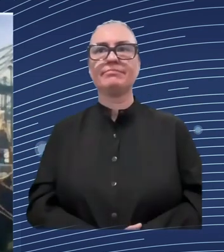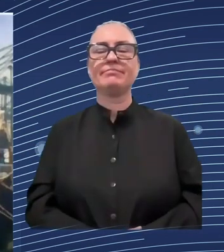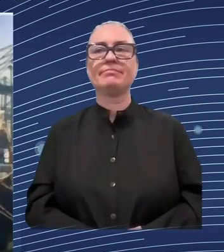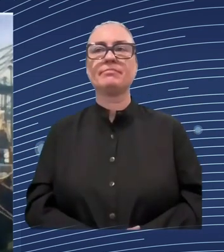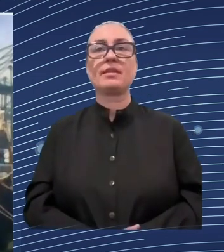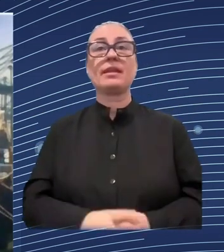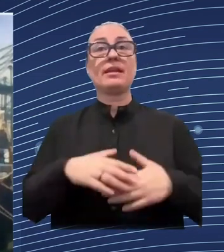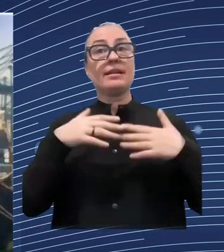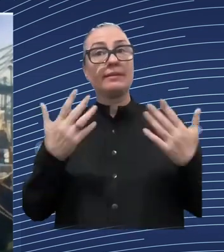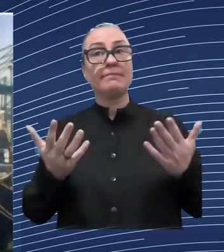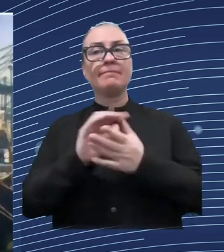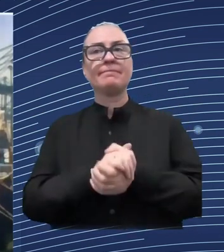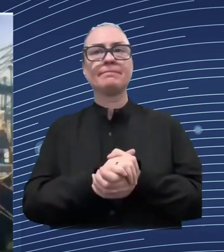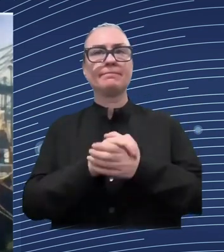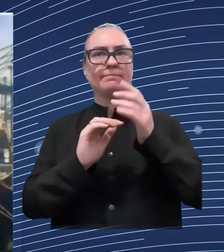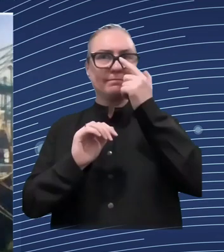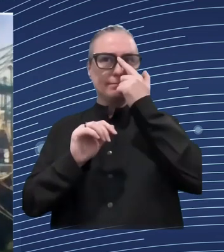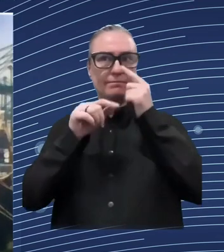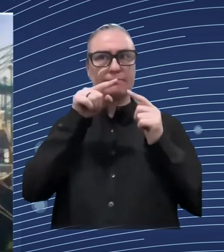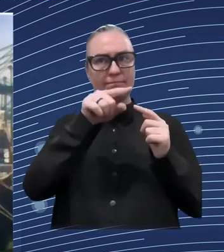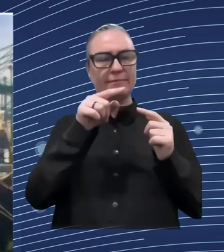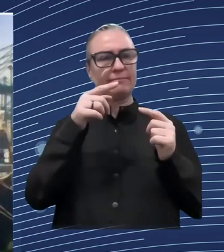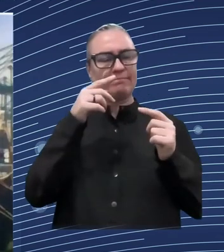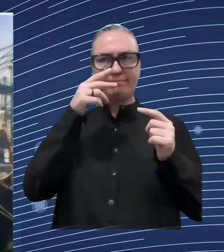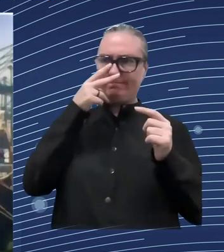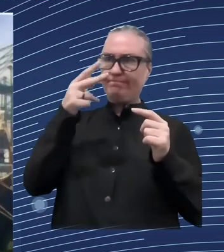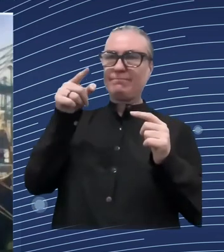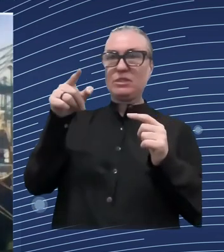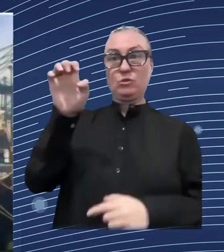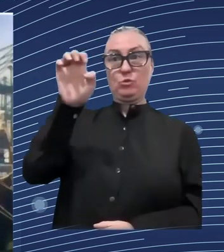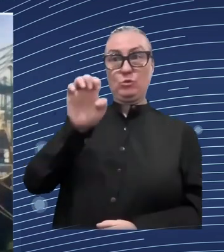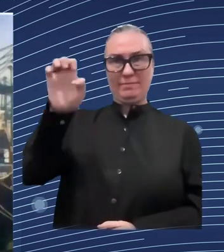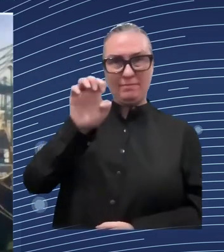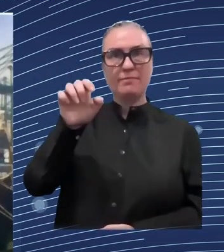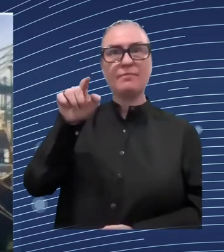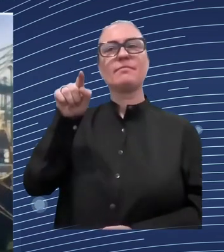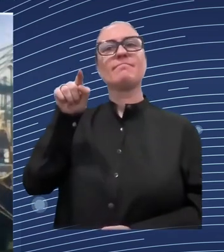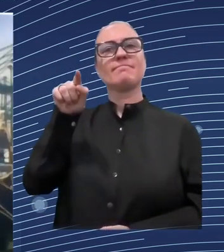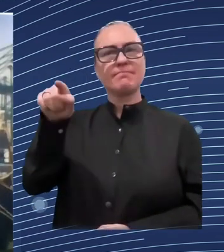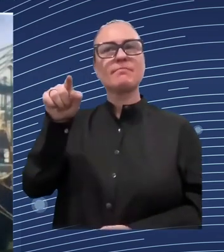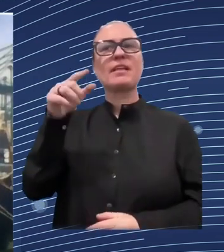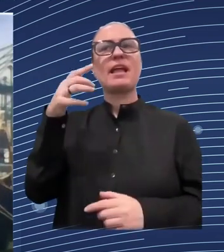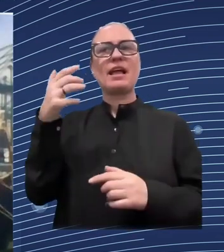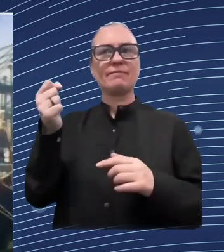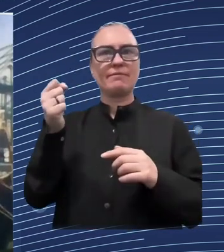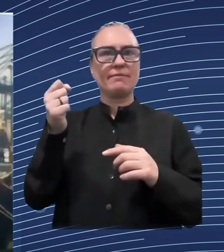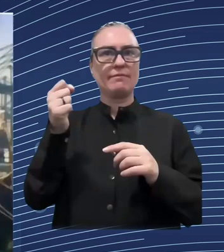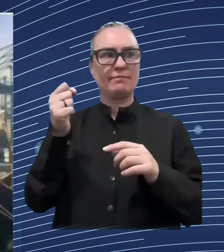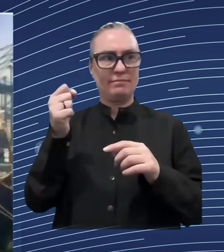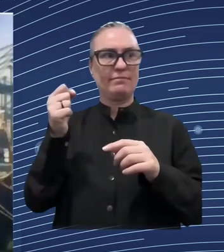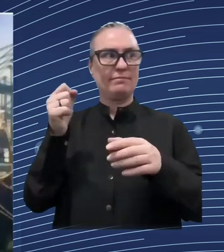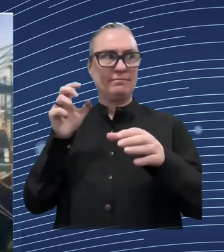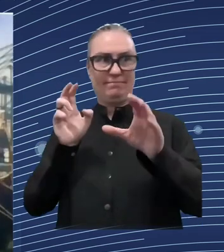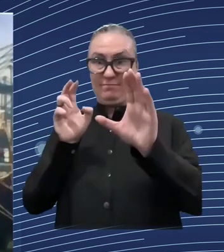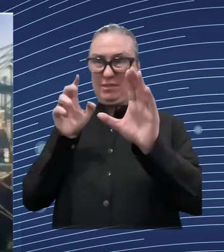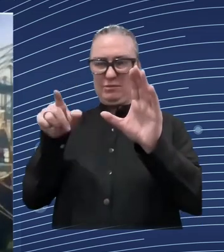and and assistance in this context oh thank you very much uh and a pleasure to be here today especially after such a a